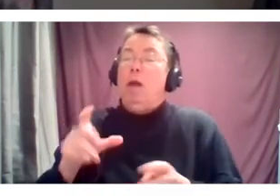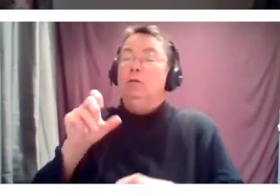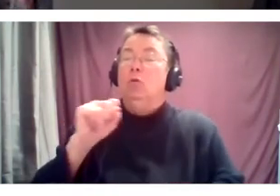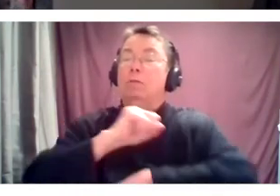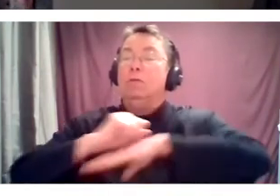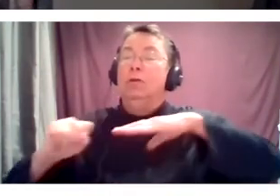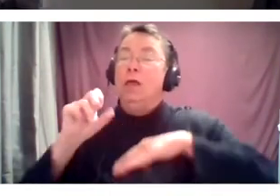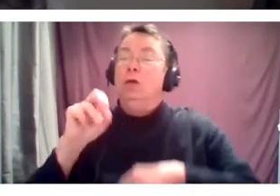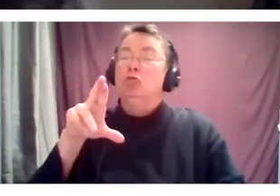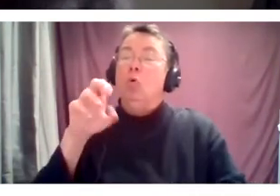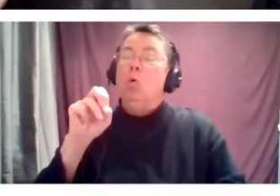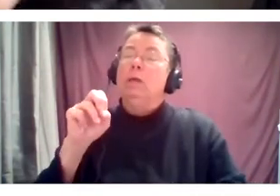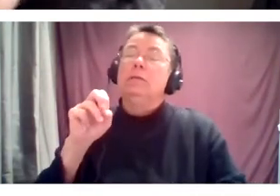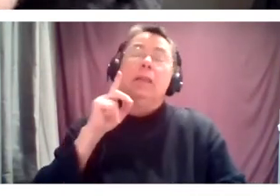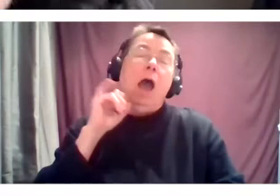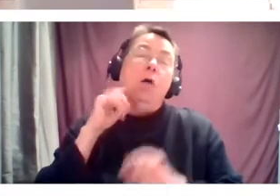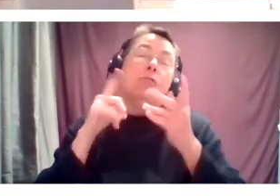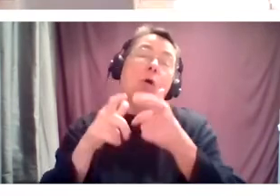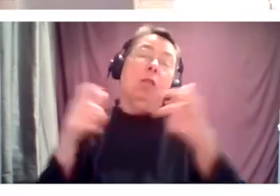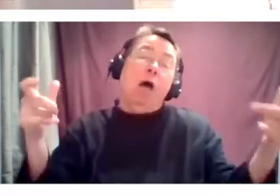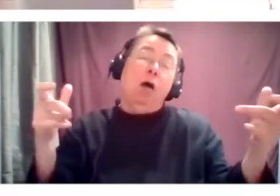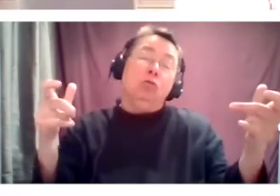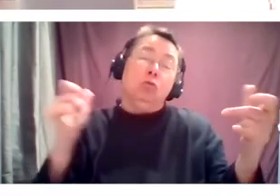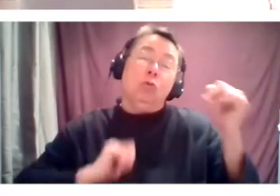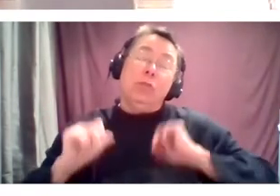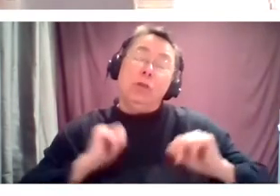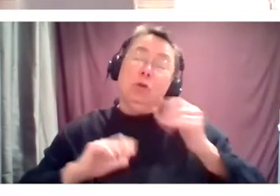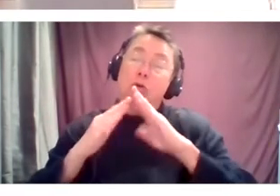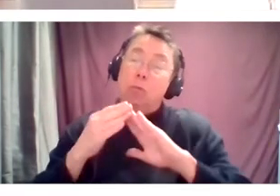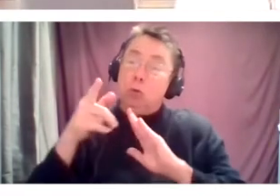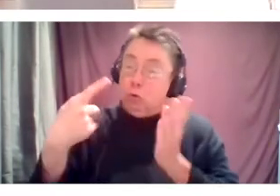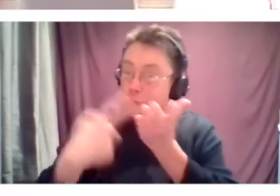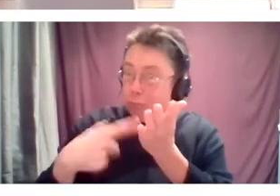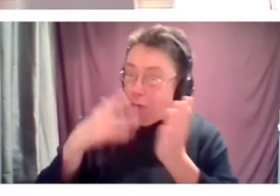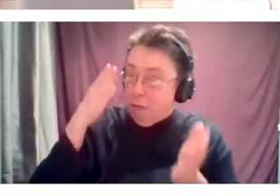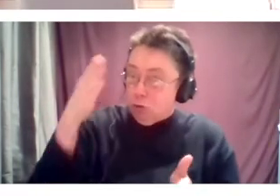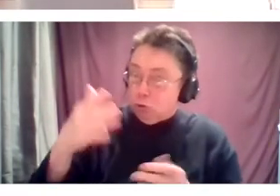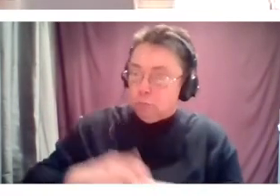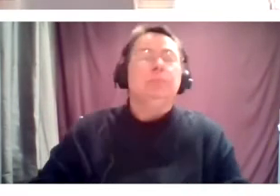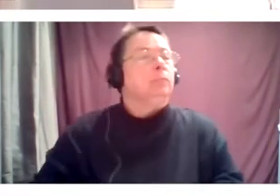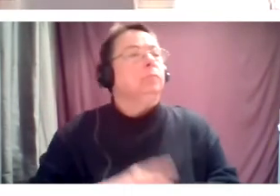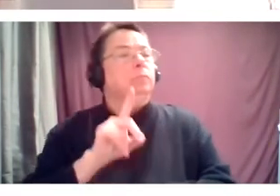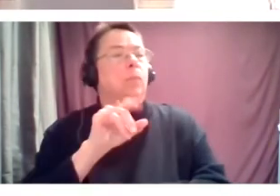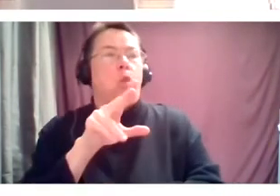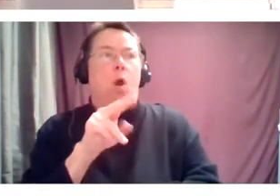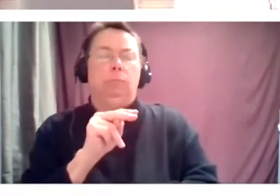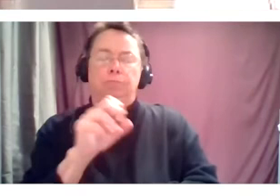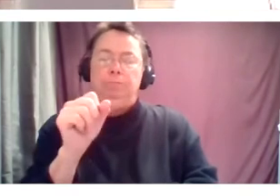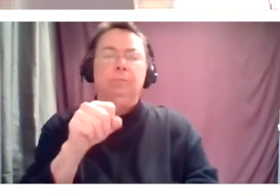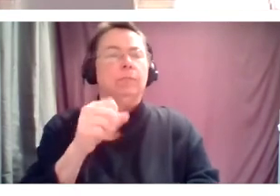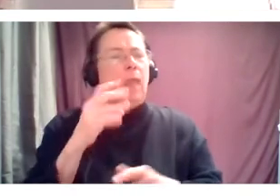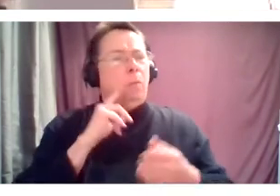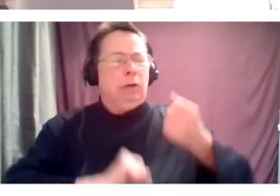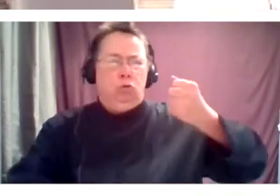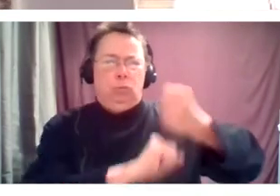larger theater community. Um, yeah, thank you. So I just wanted to reinforce a few of the things that I heard, and